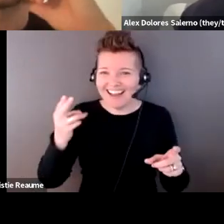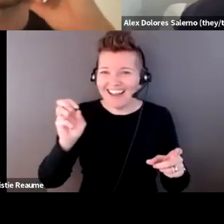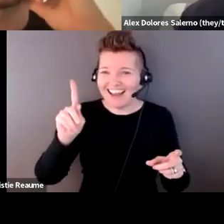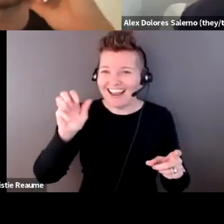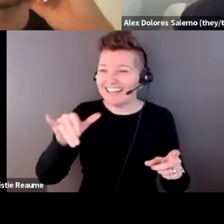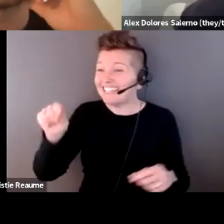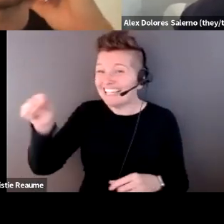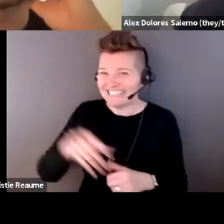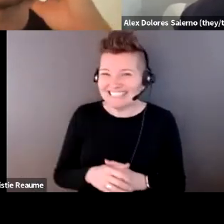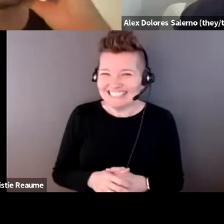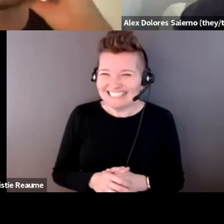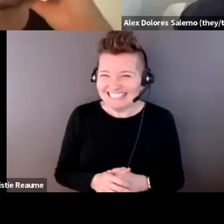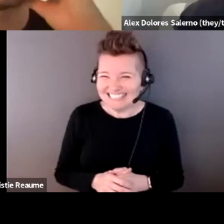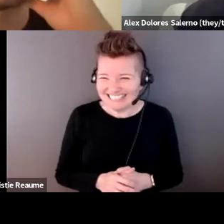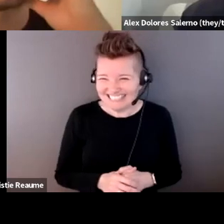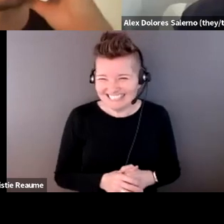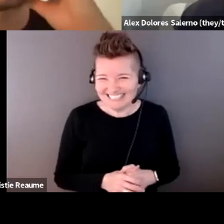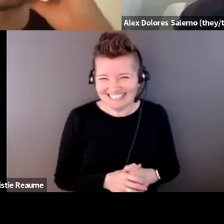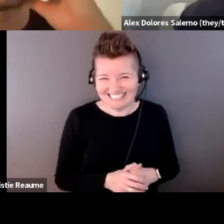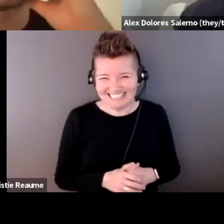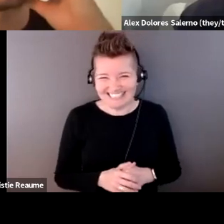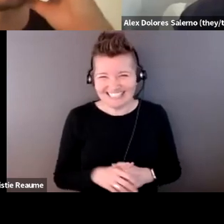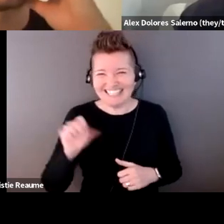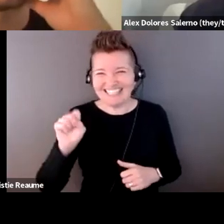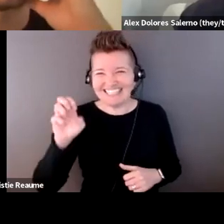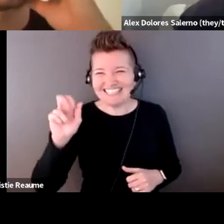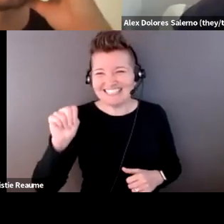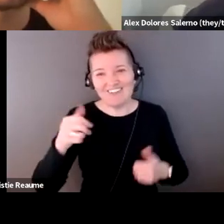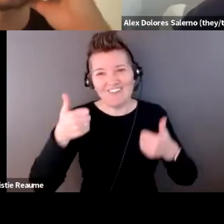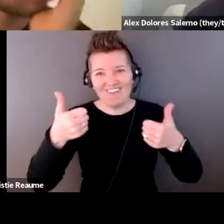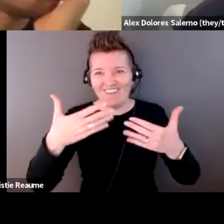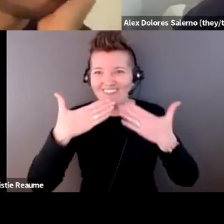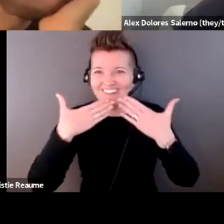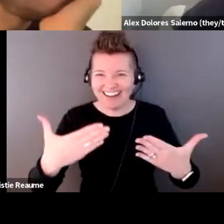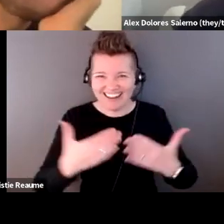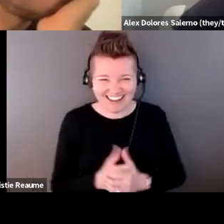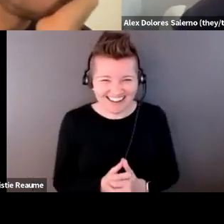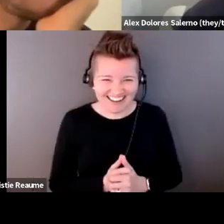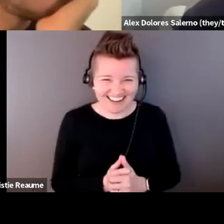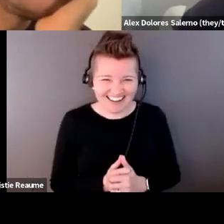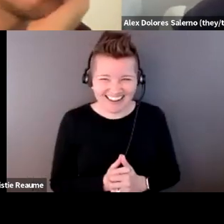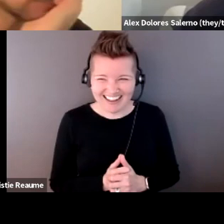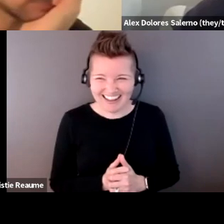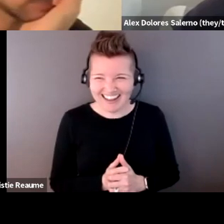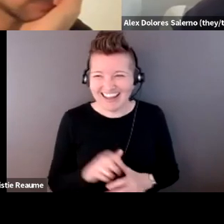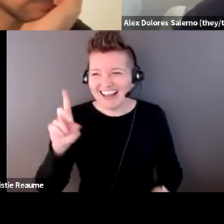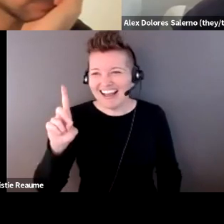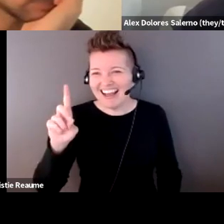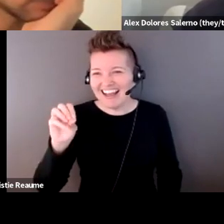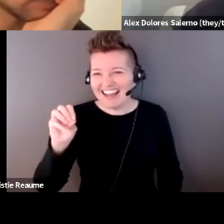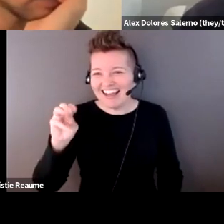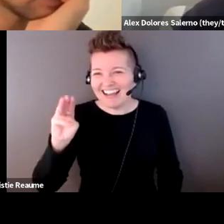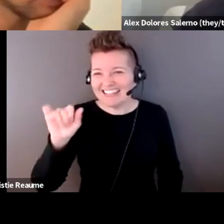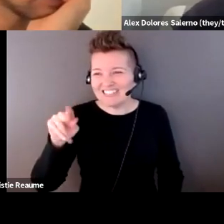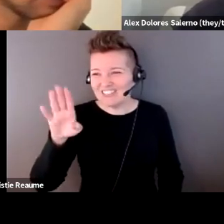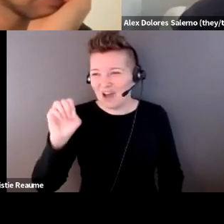That is true. I love it. I Thank you so much, Haley. And I love in the chat, Dominic said, all the kids, all the